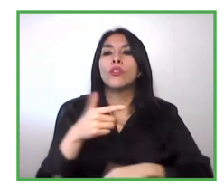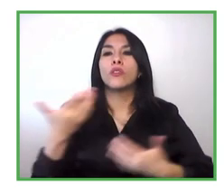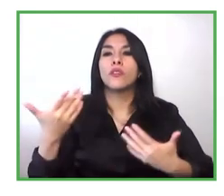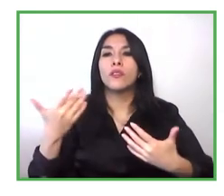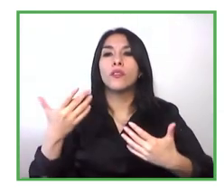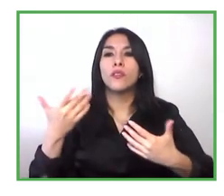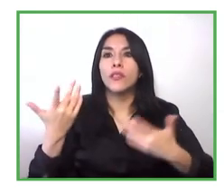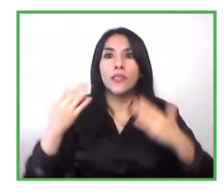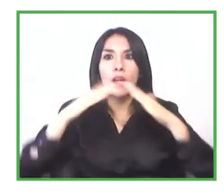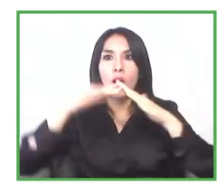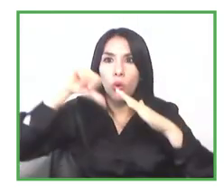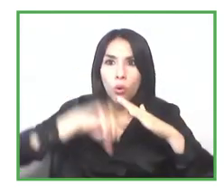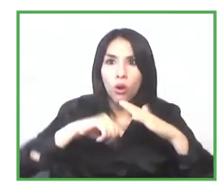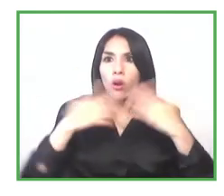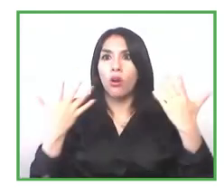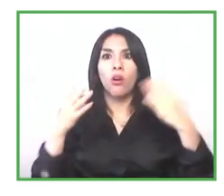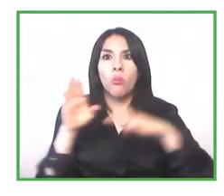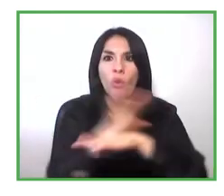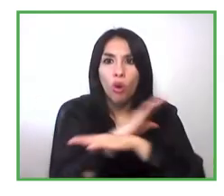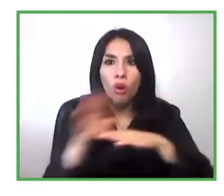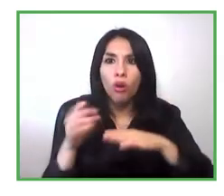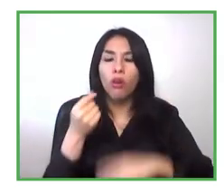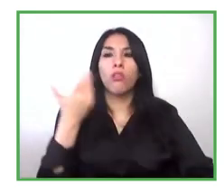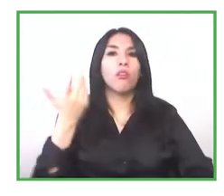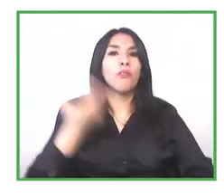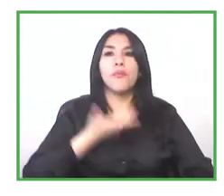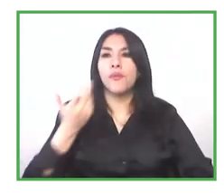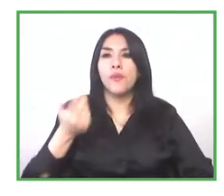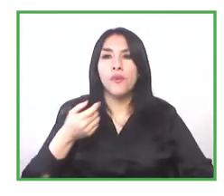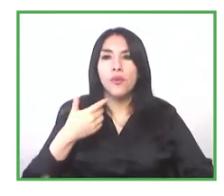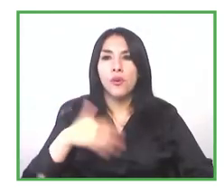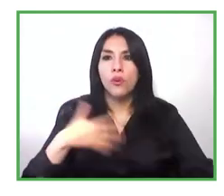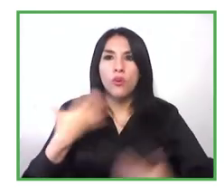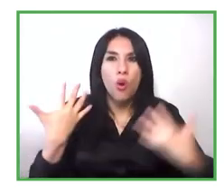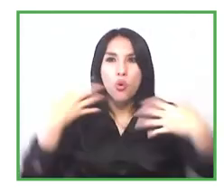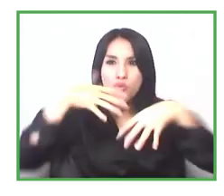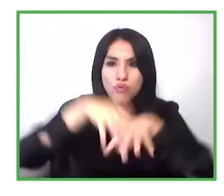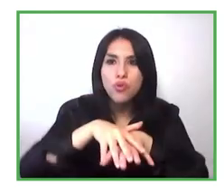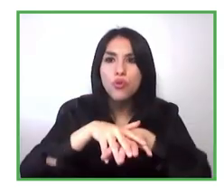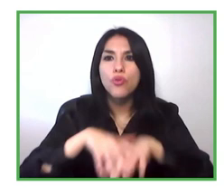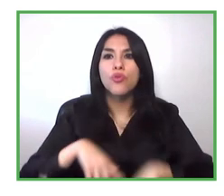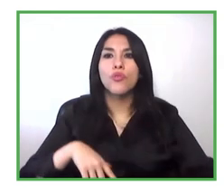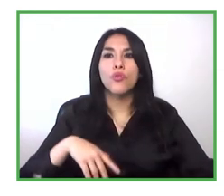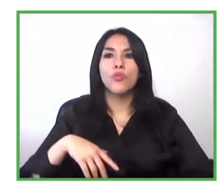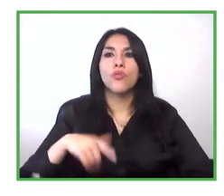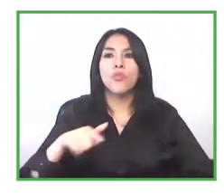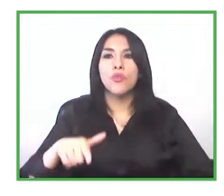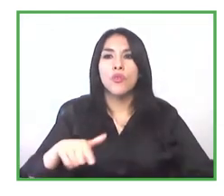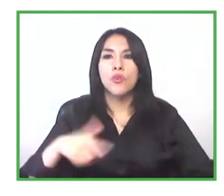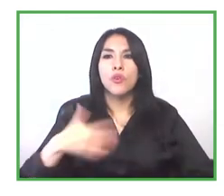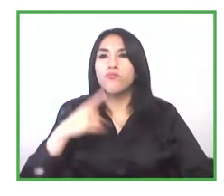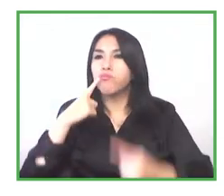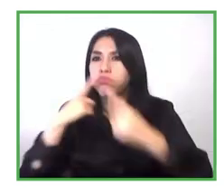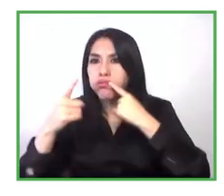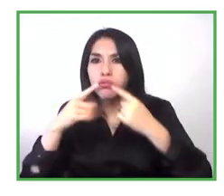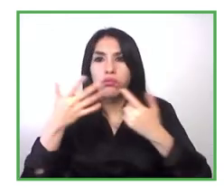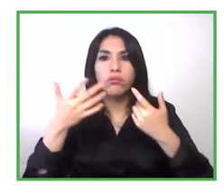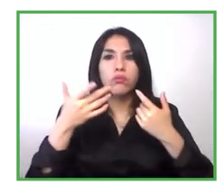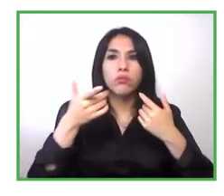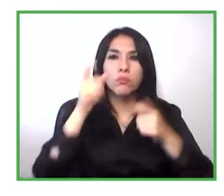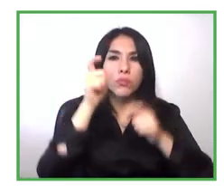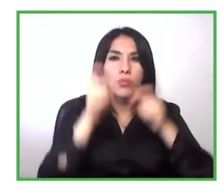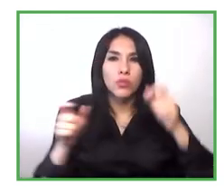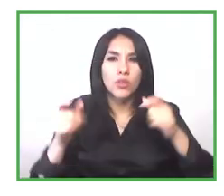and lockdowns it's really been challenging and how do we integrate this in digital markets is another